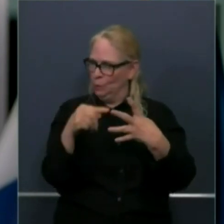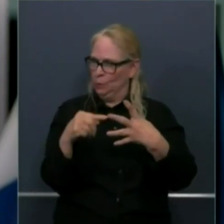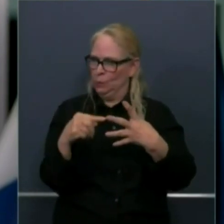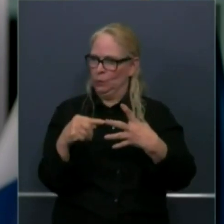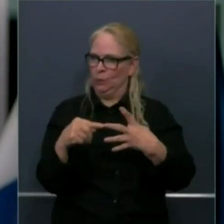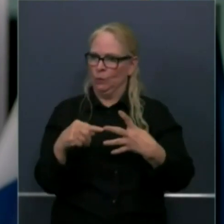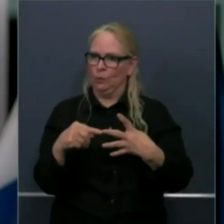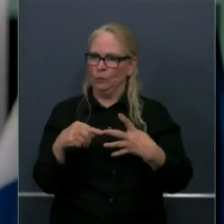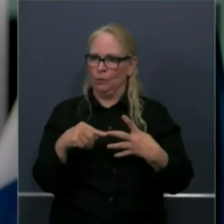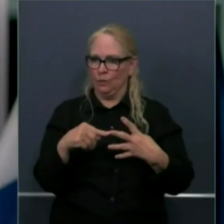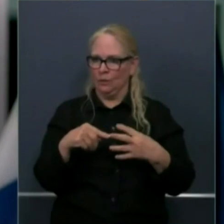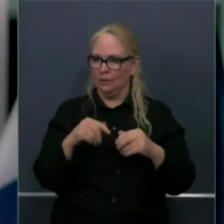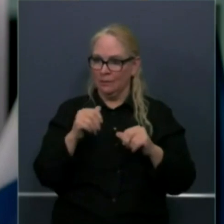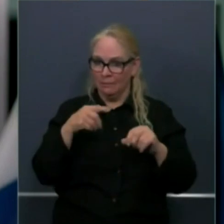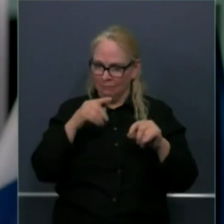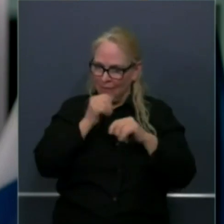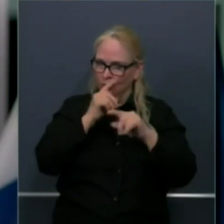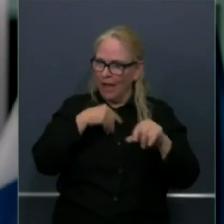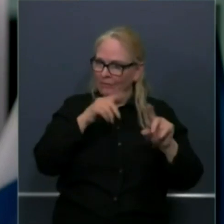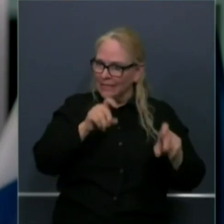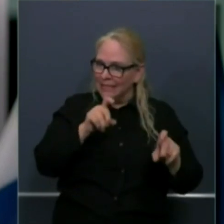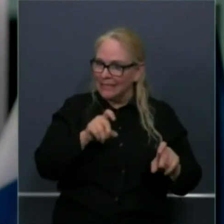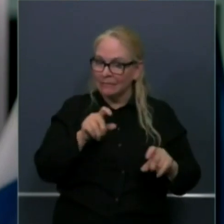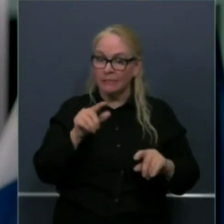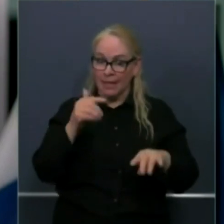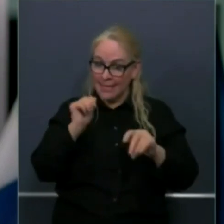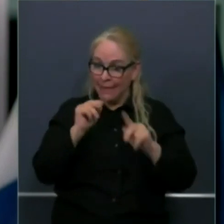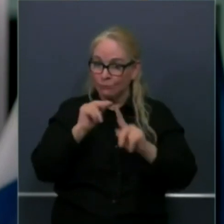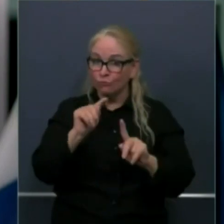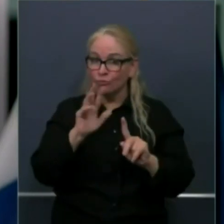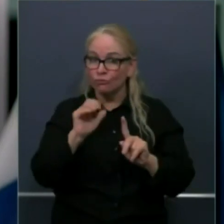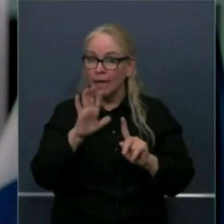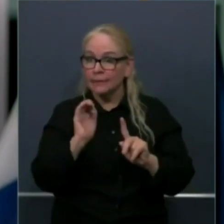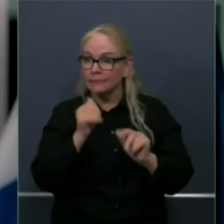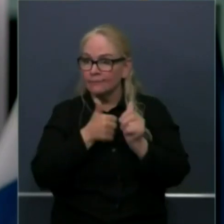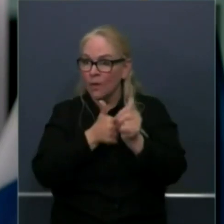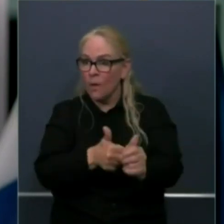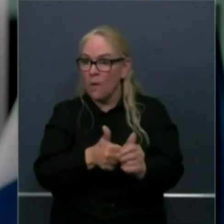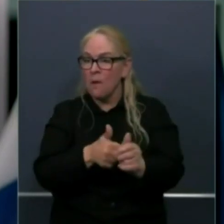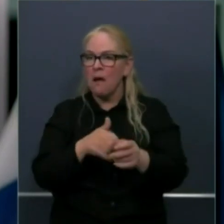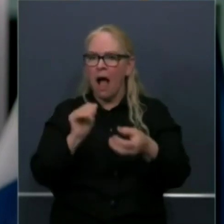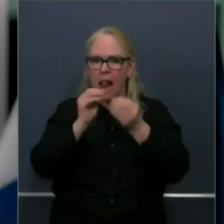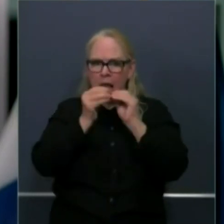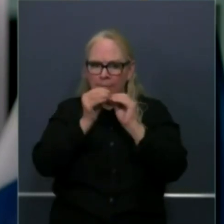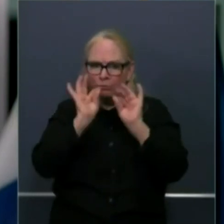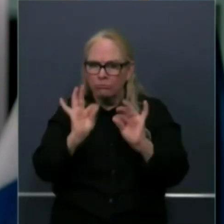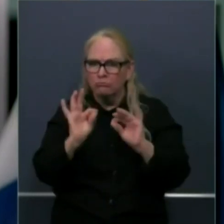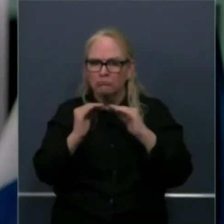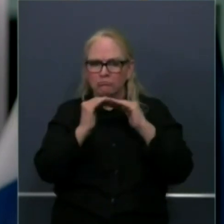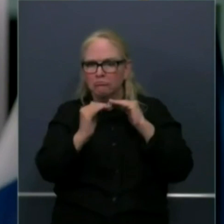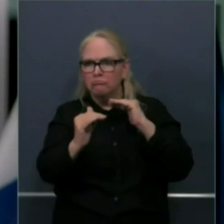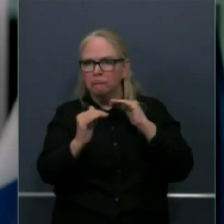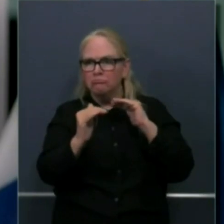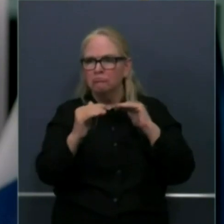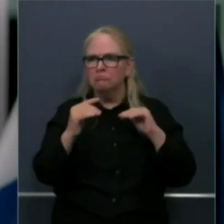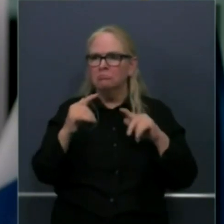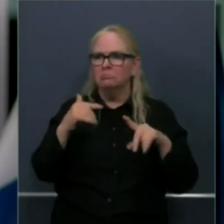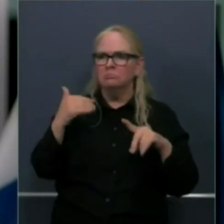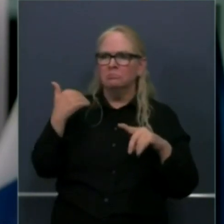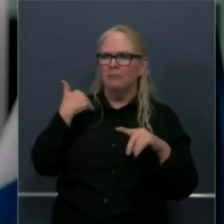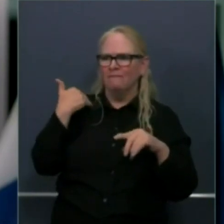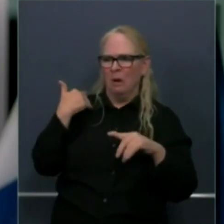conditions begin to avail themselves, these indicators that allow us to go green. Also, remember,